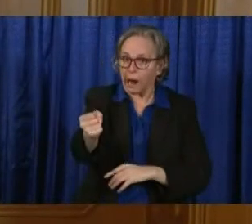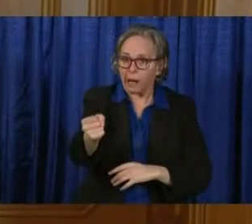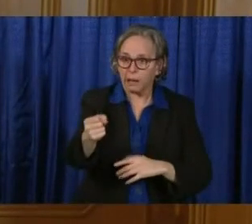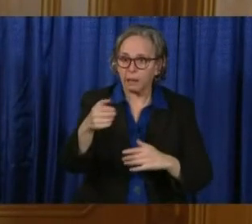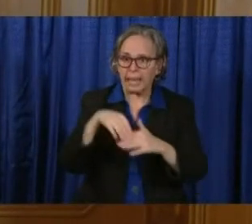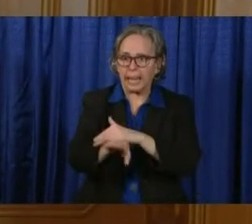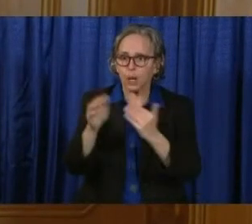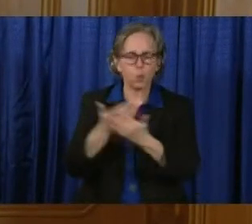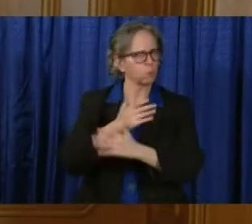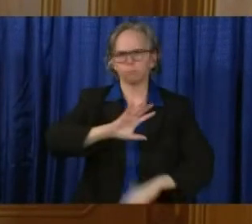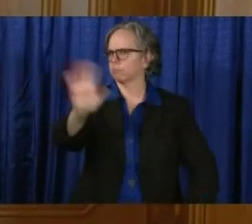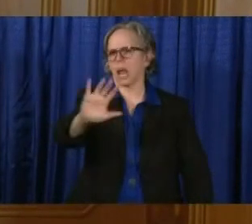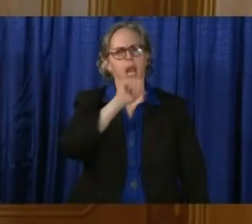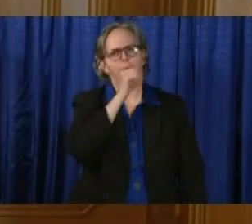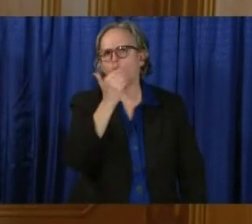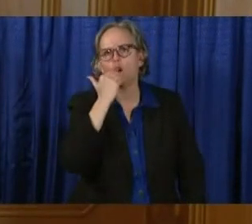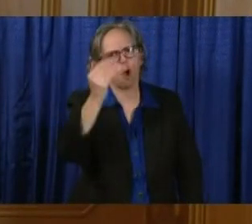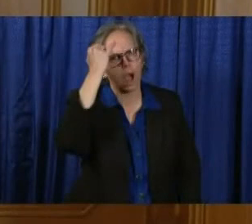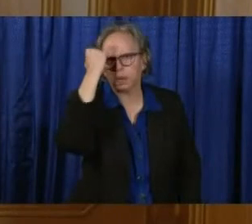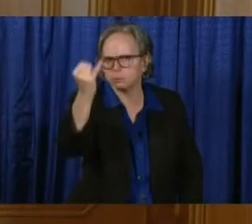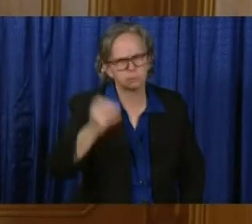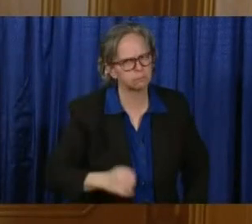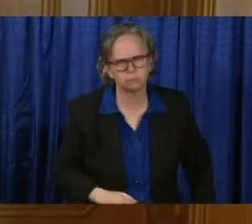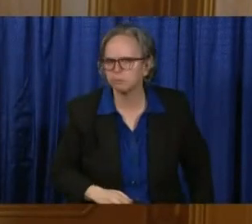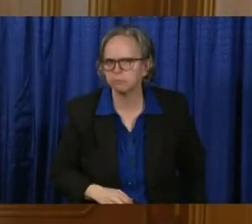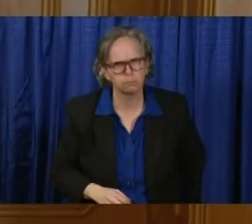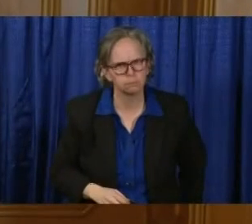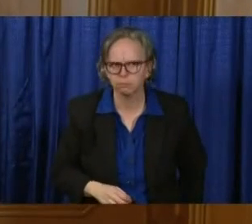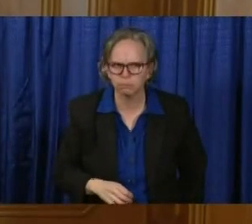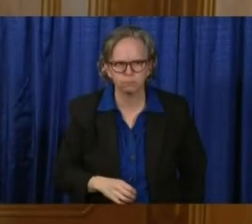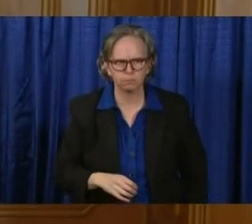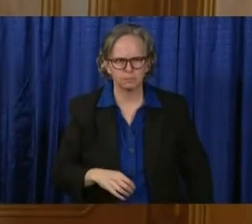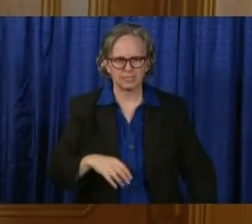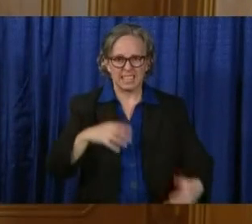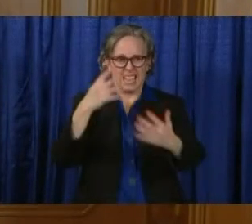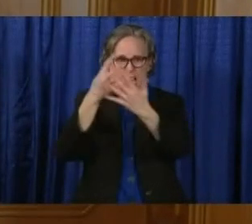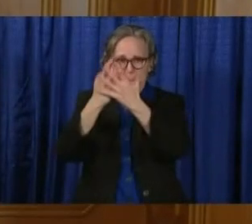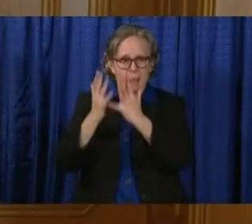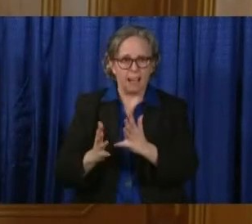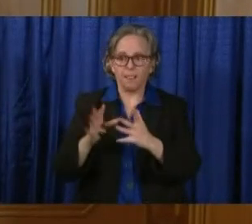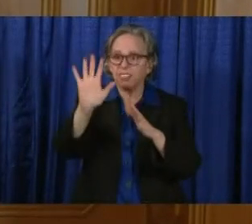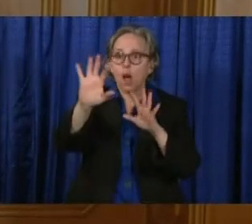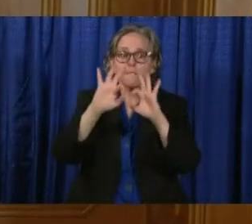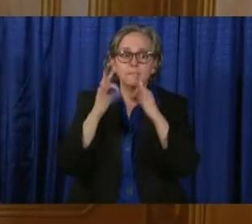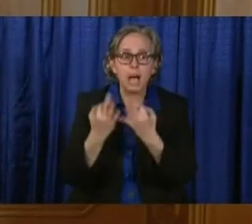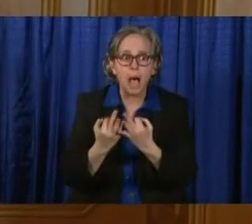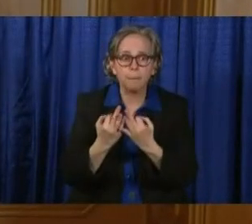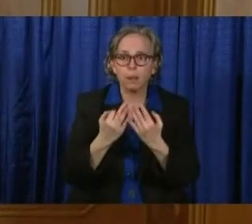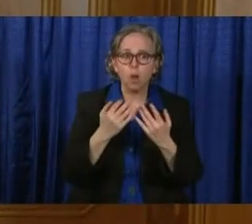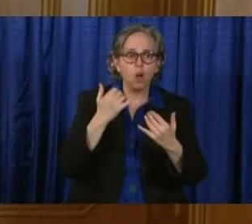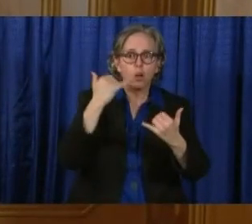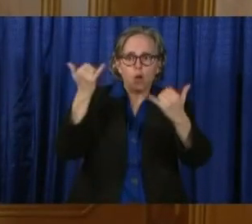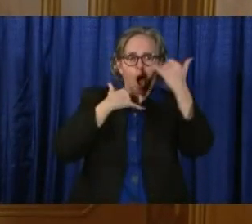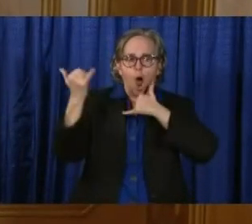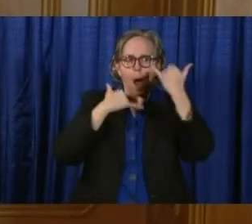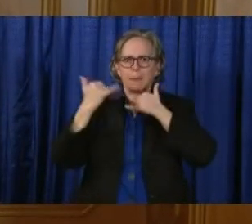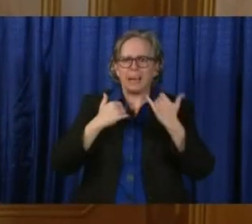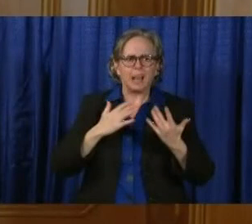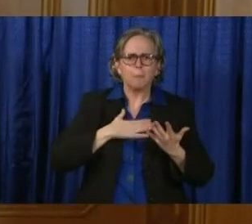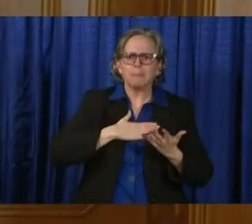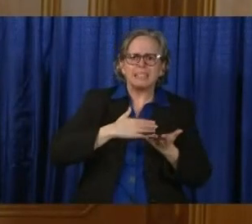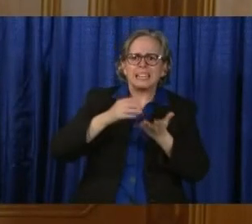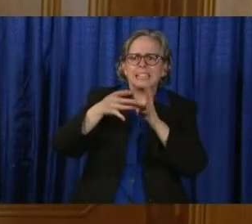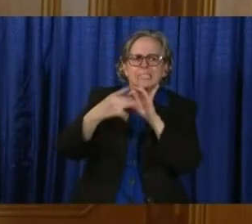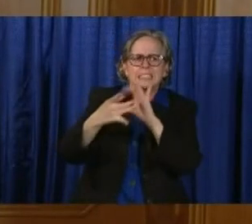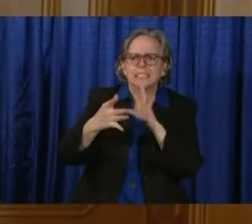Additionally, we've been receiving calls from family members of inmates at Elkton asking us to release the federal prisoners. Let me be very,